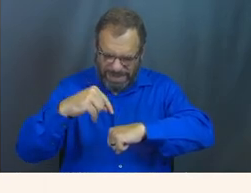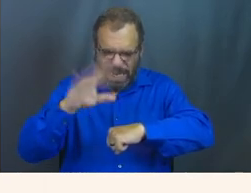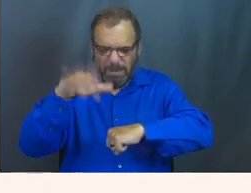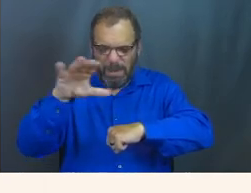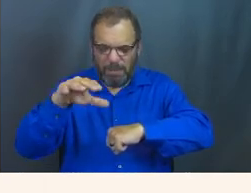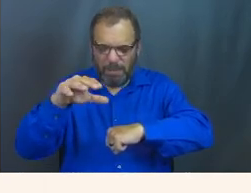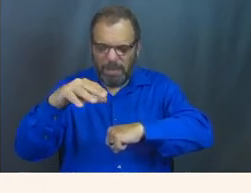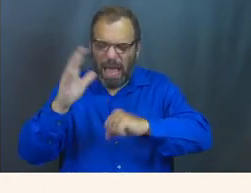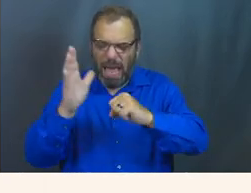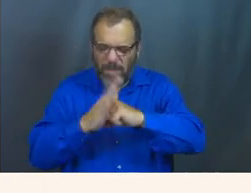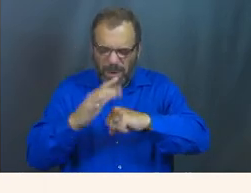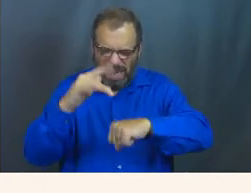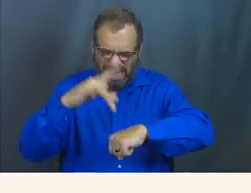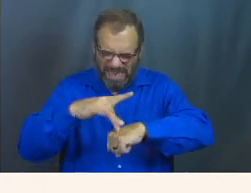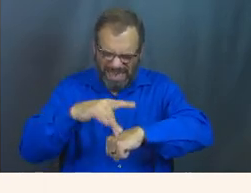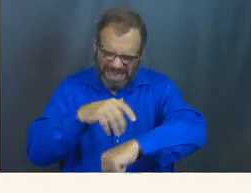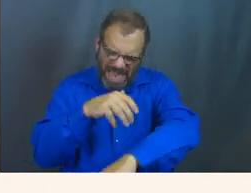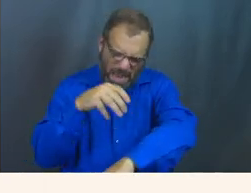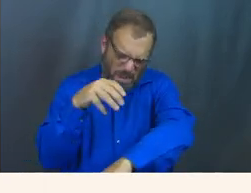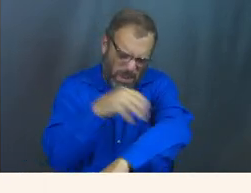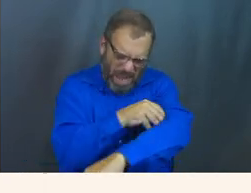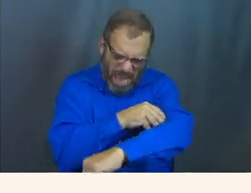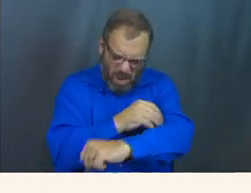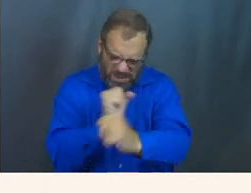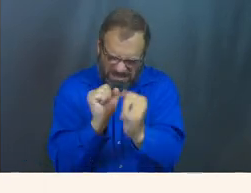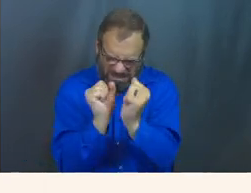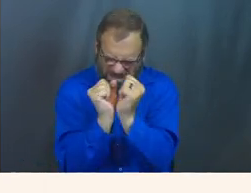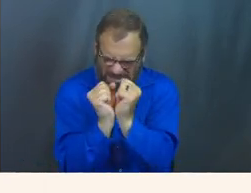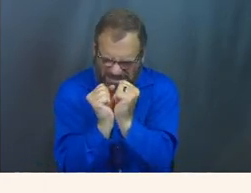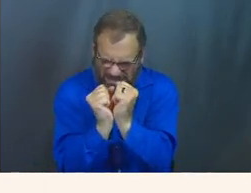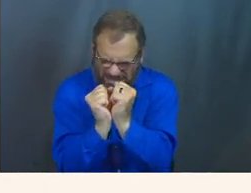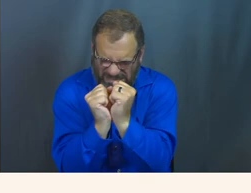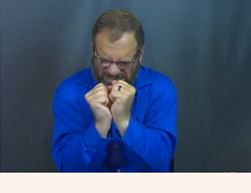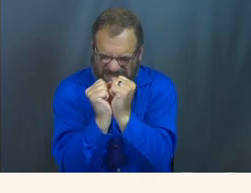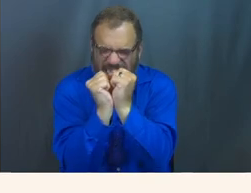But Lord, pray that you would break the power that it has over us.